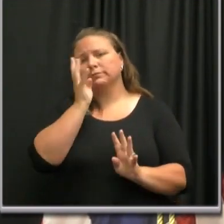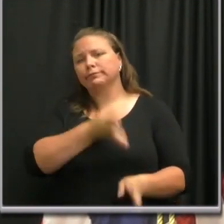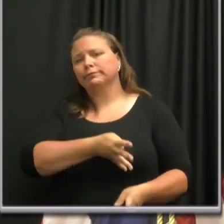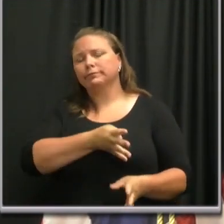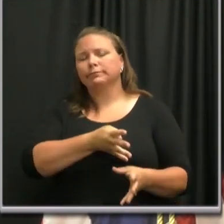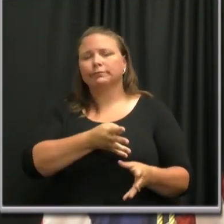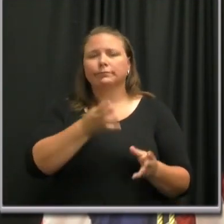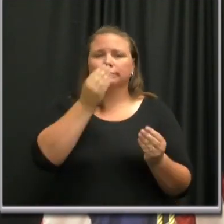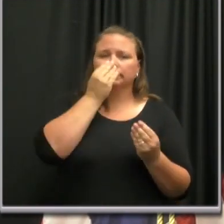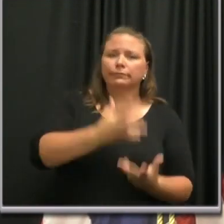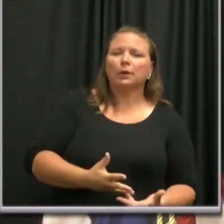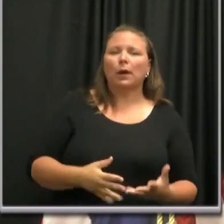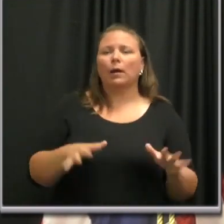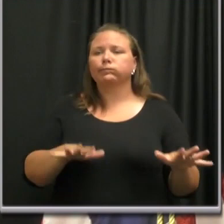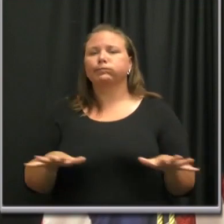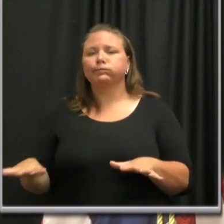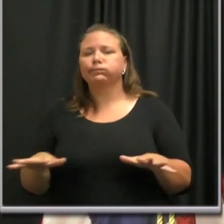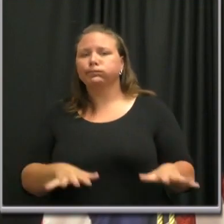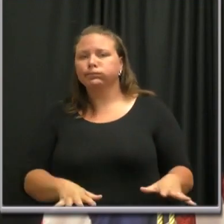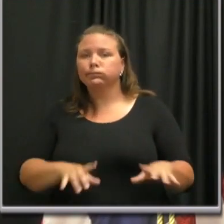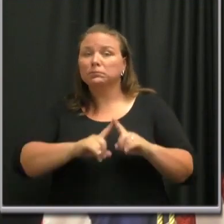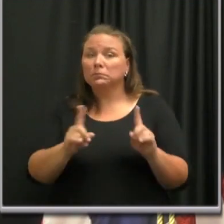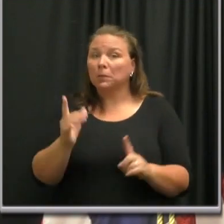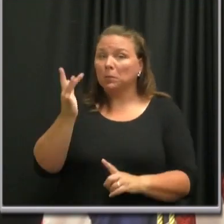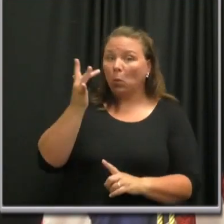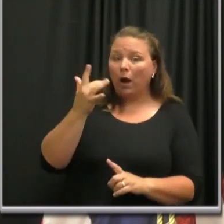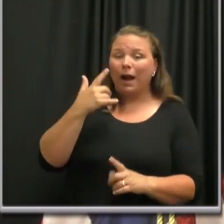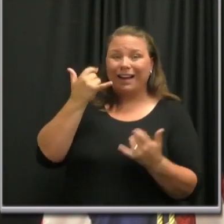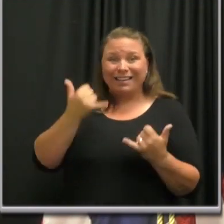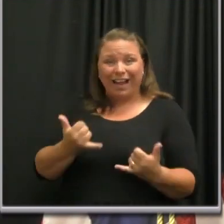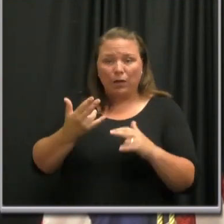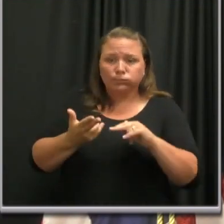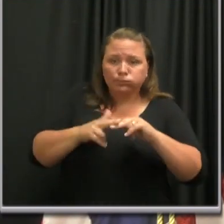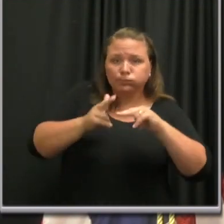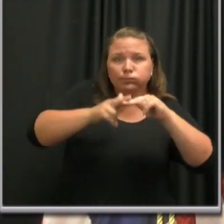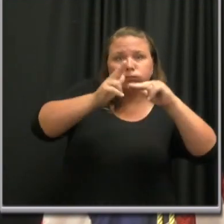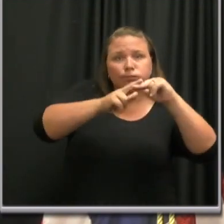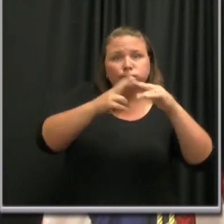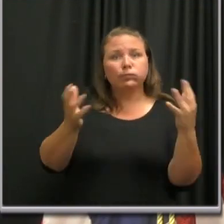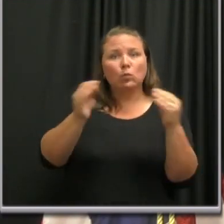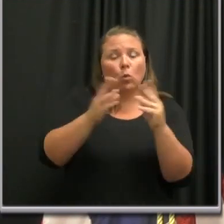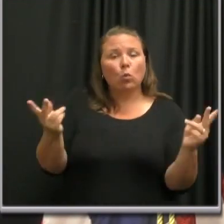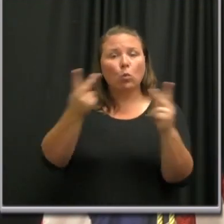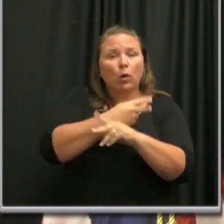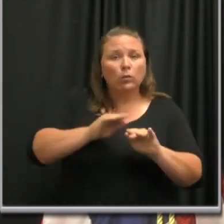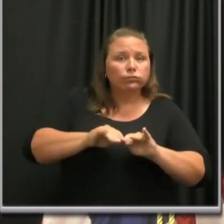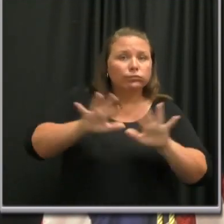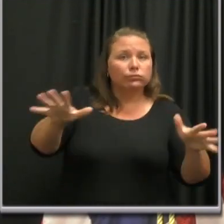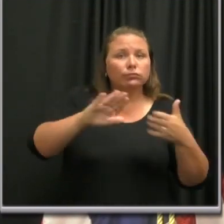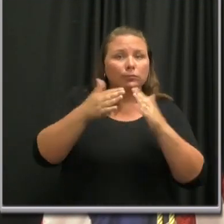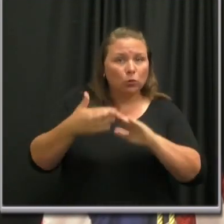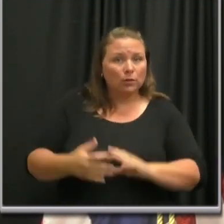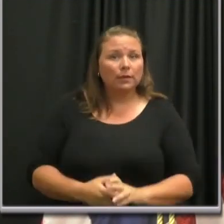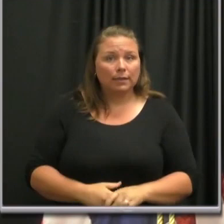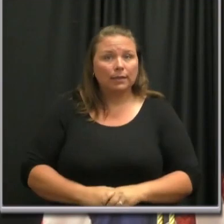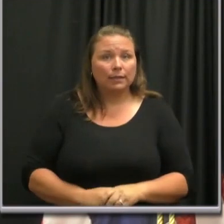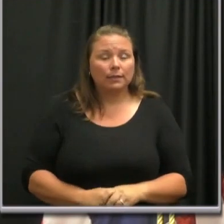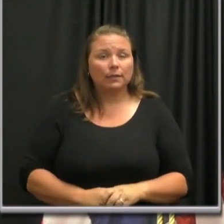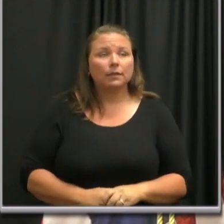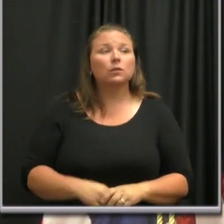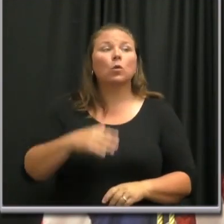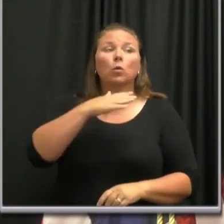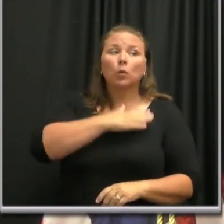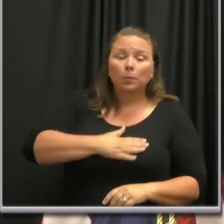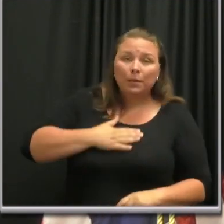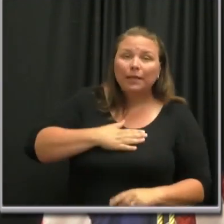Nashville. And because of this, we could result in a virus spreading even more throughout our community. So